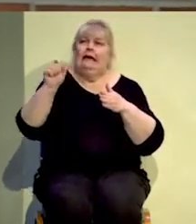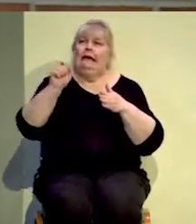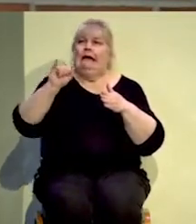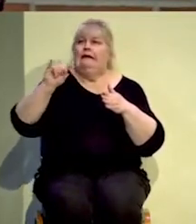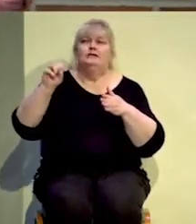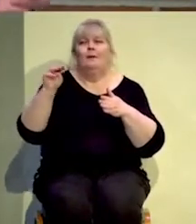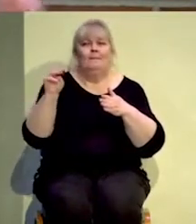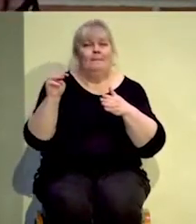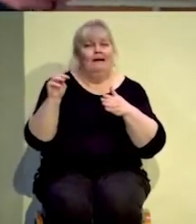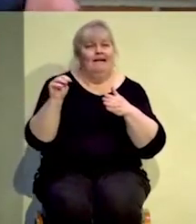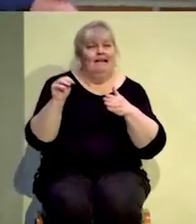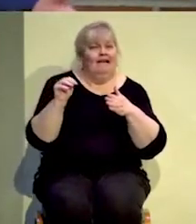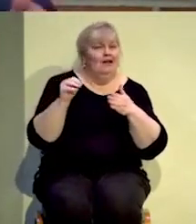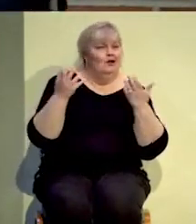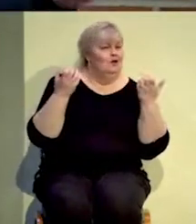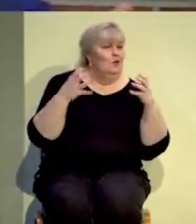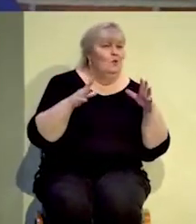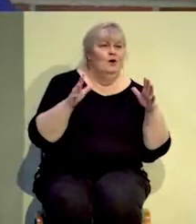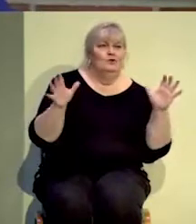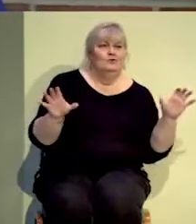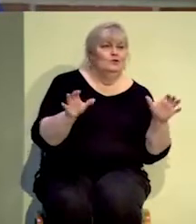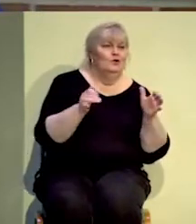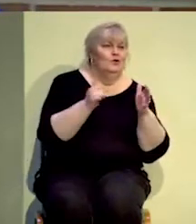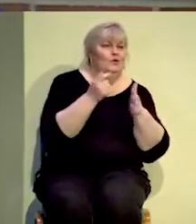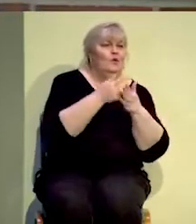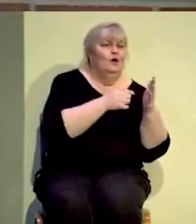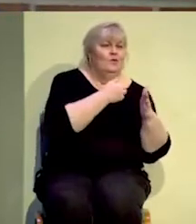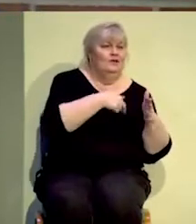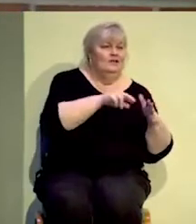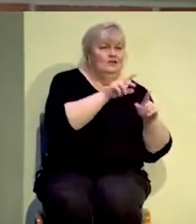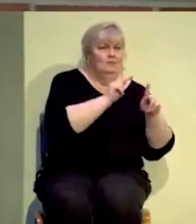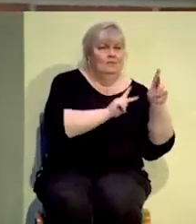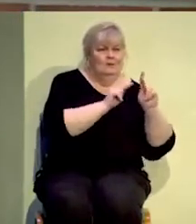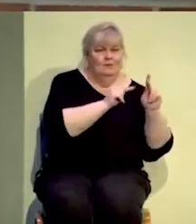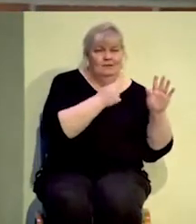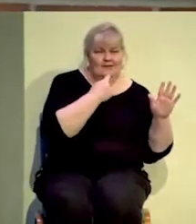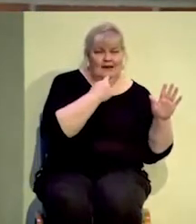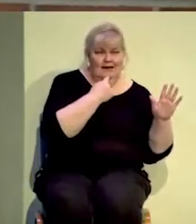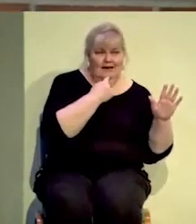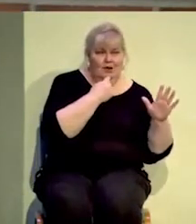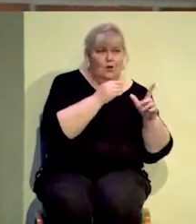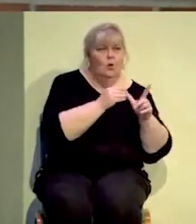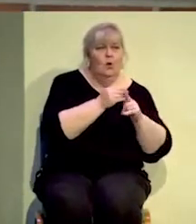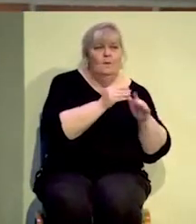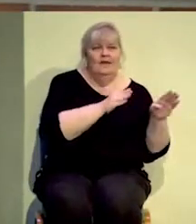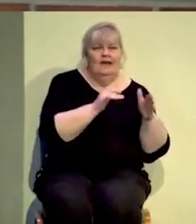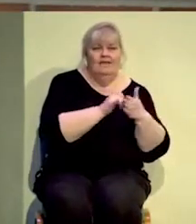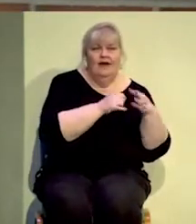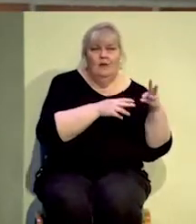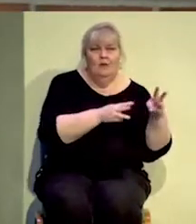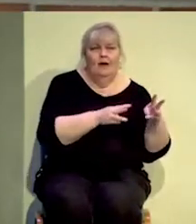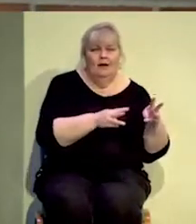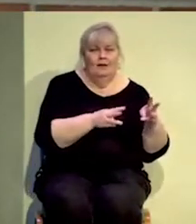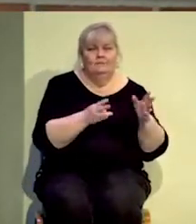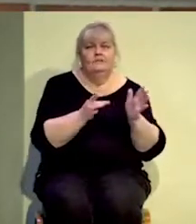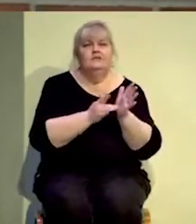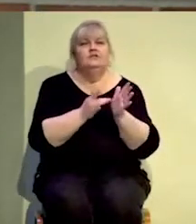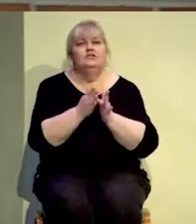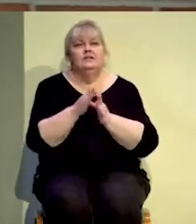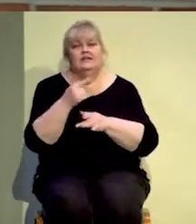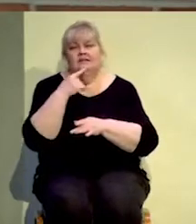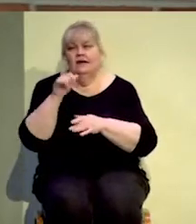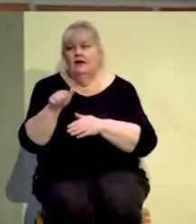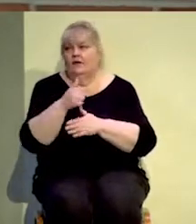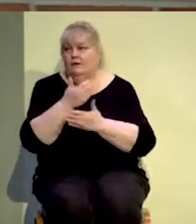what that religious crowd was guilty of in the 1st century. Jesus goes on to say some other things that the